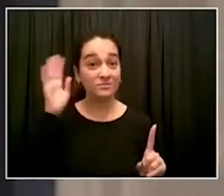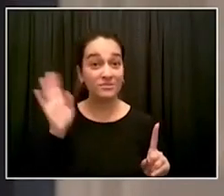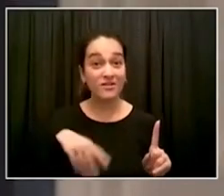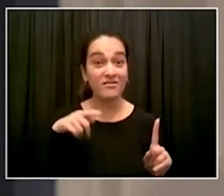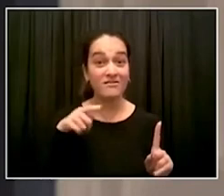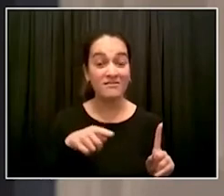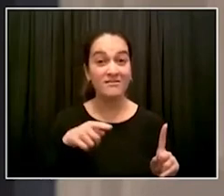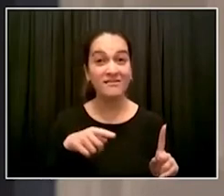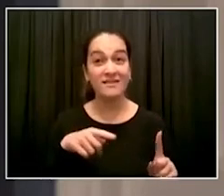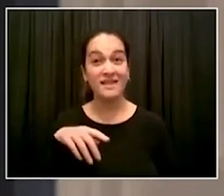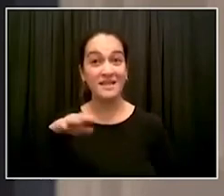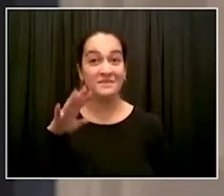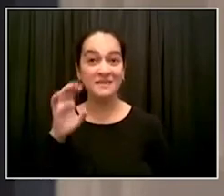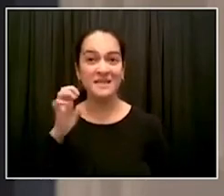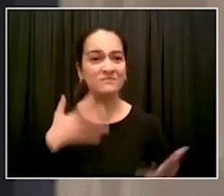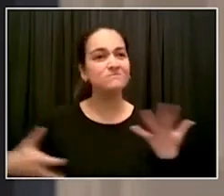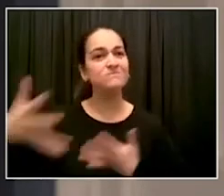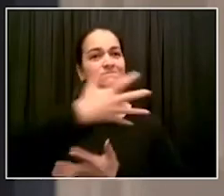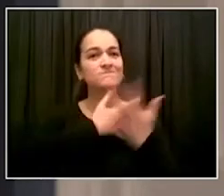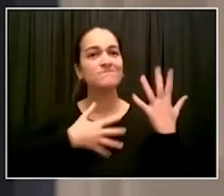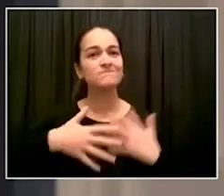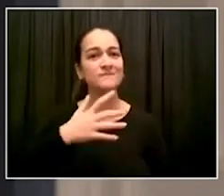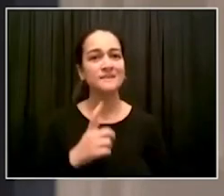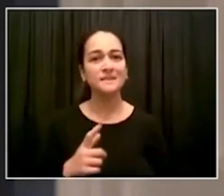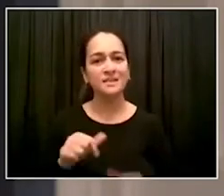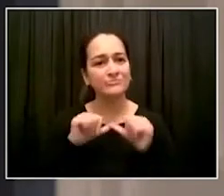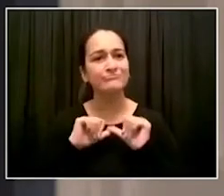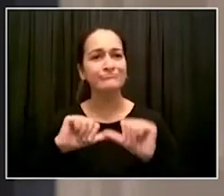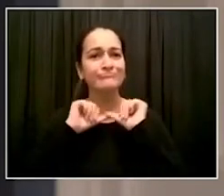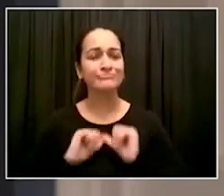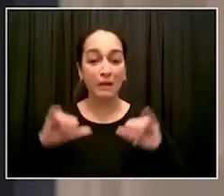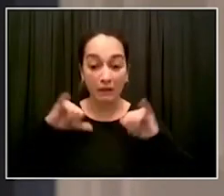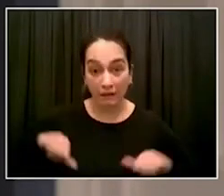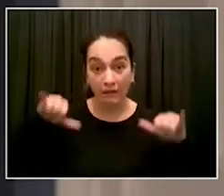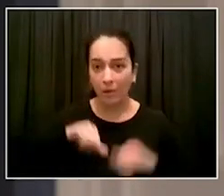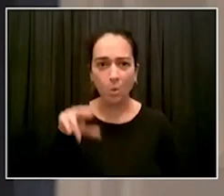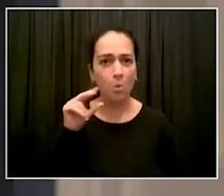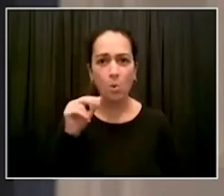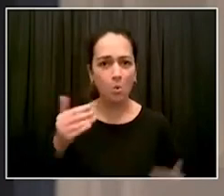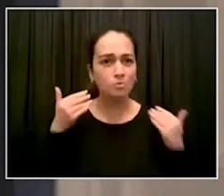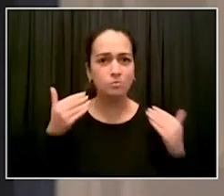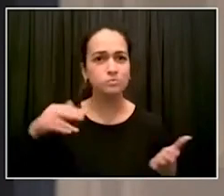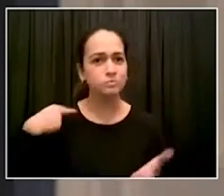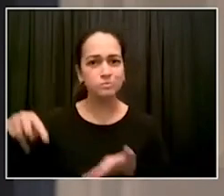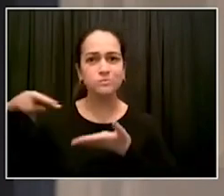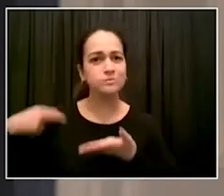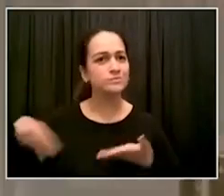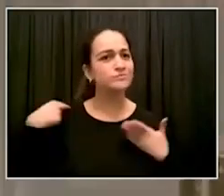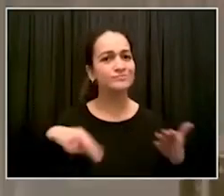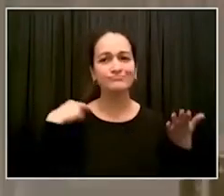Hang up Sally, wait. With the groove I only got, we shall all be moved.